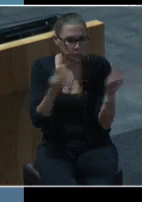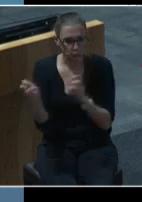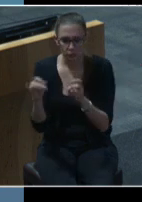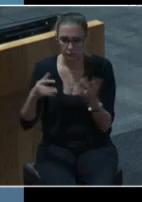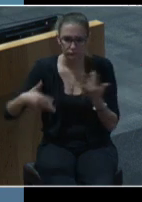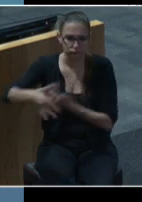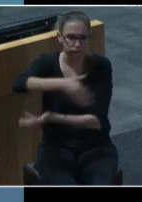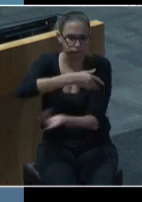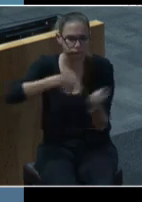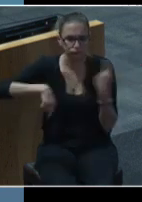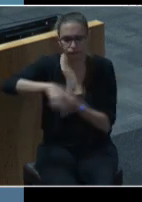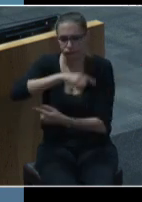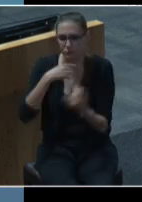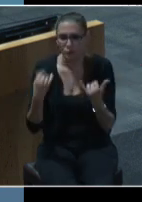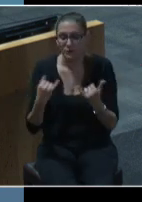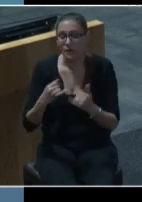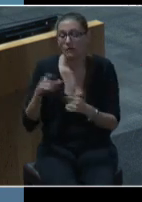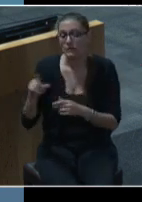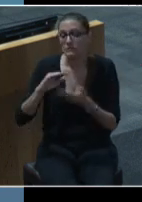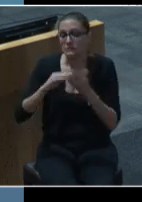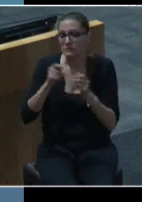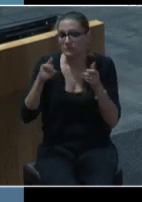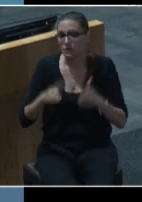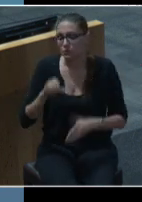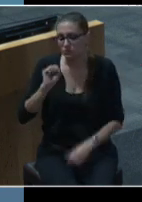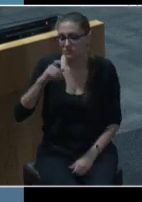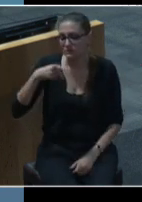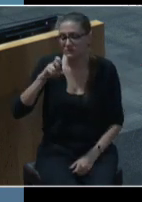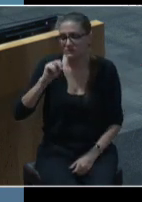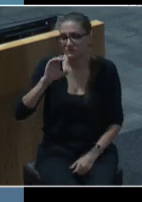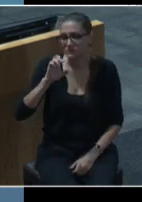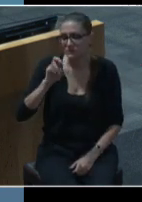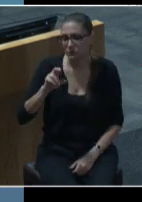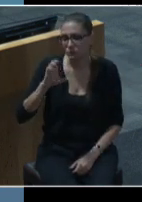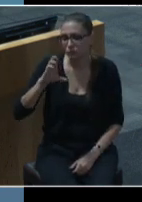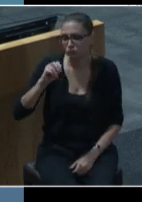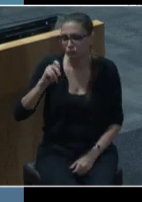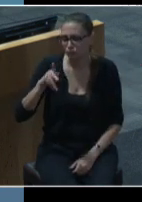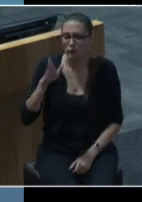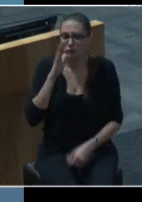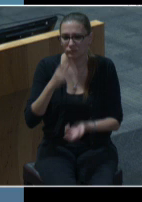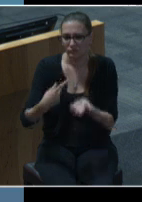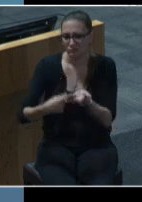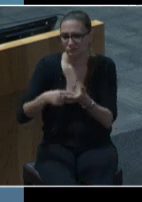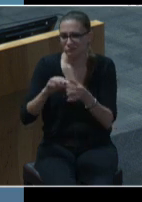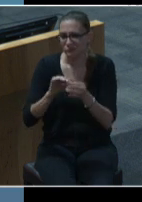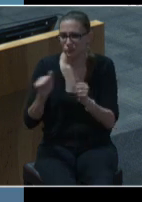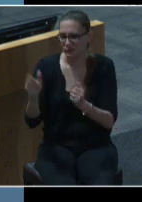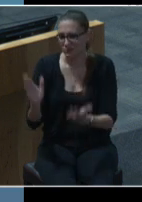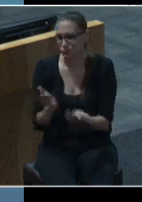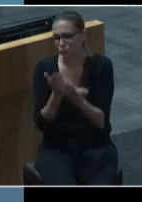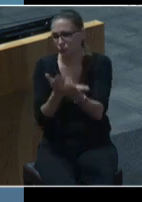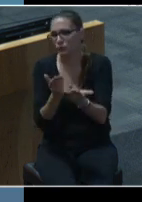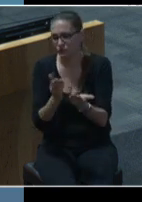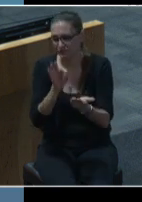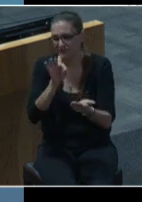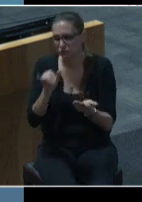city manager spencer crock is going provide a briefing on his proposed fiscal year